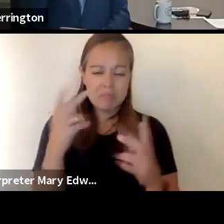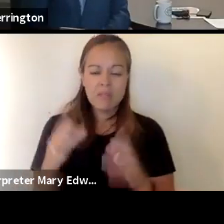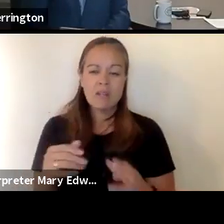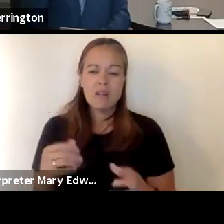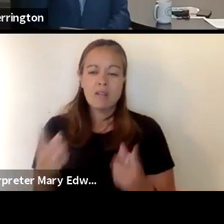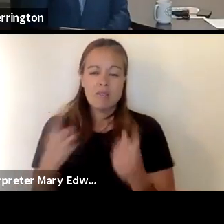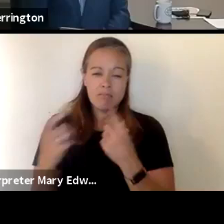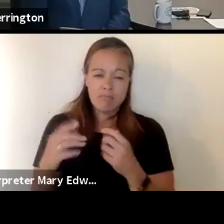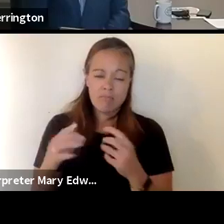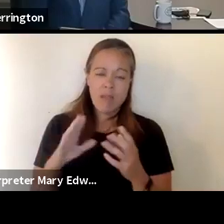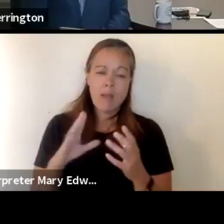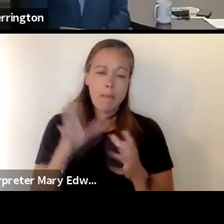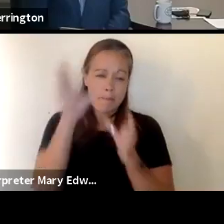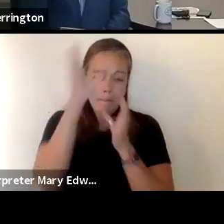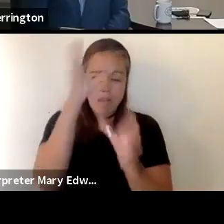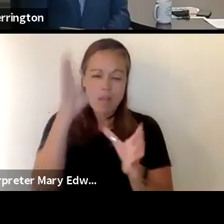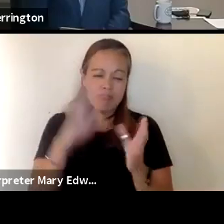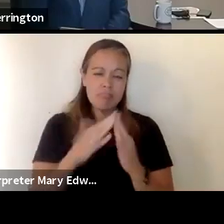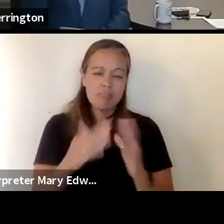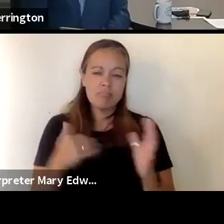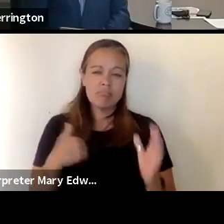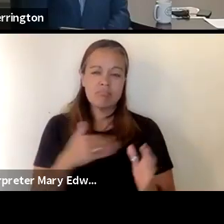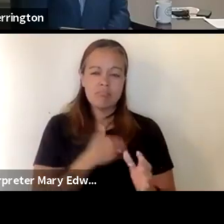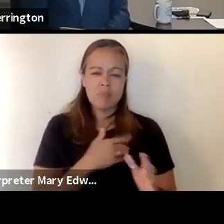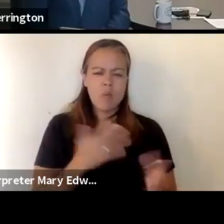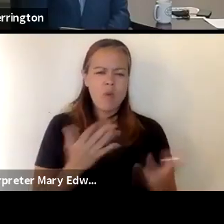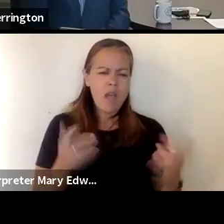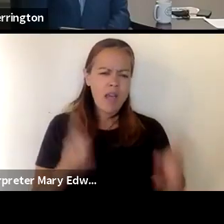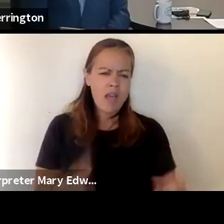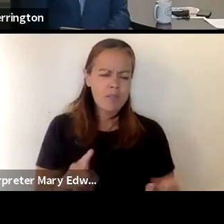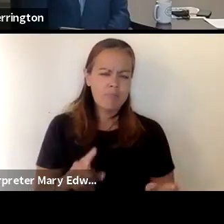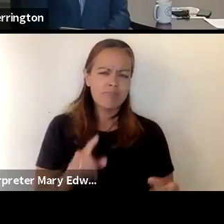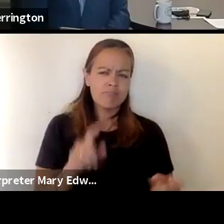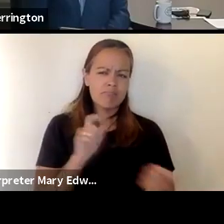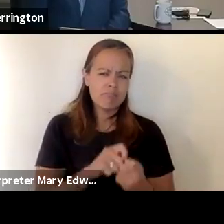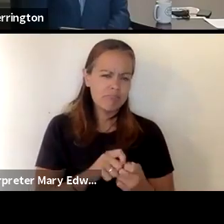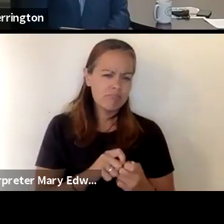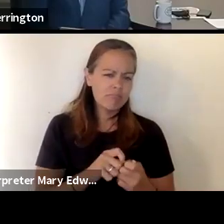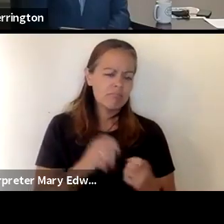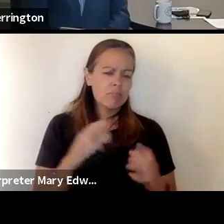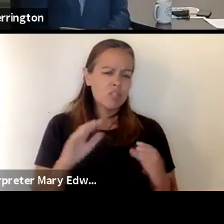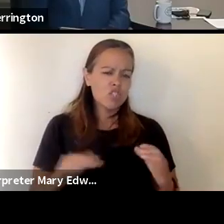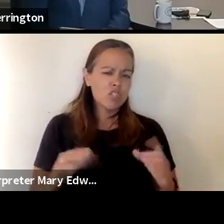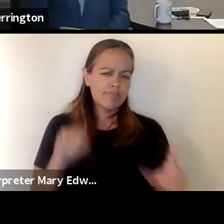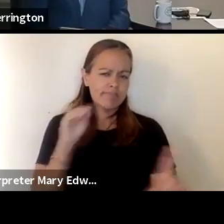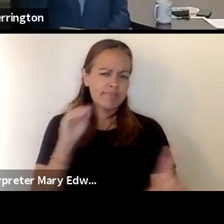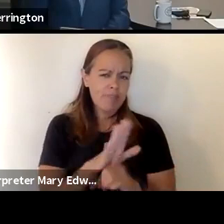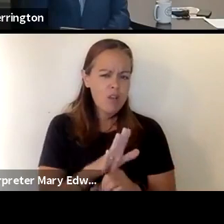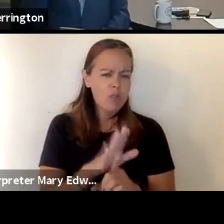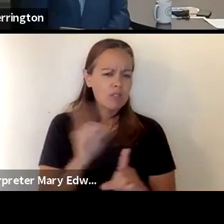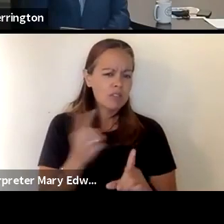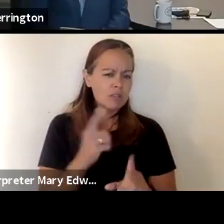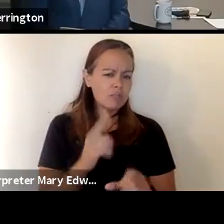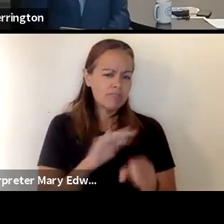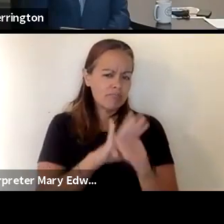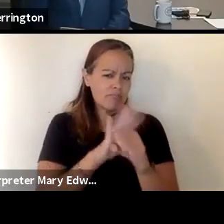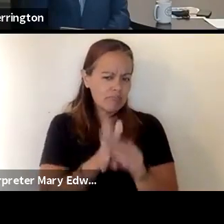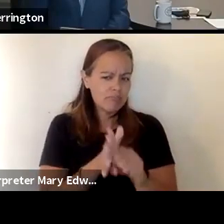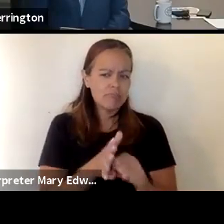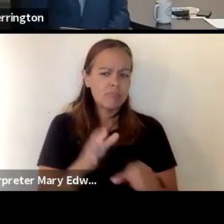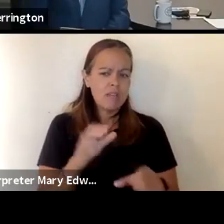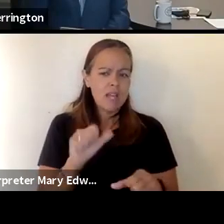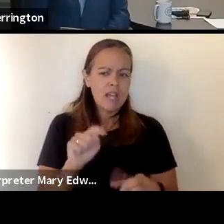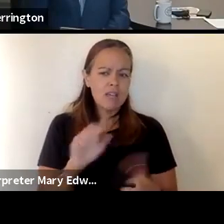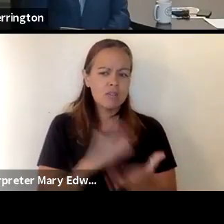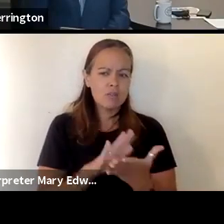members about what happens exactly when a child is exposed to someone with covet 19 at school or if somebody